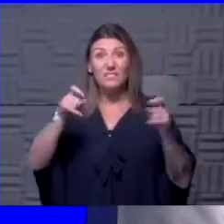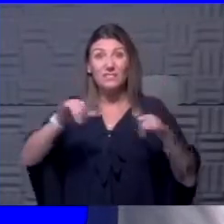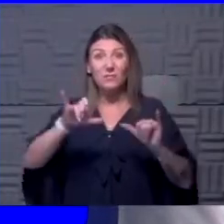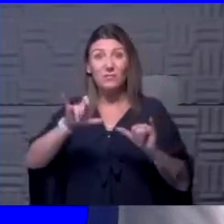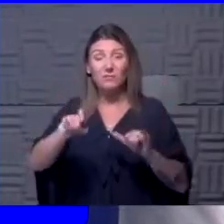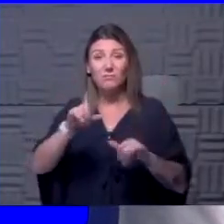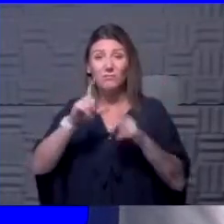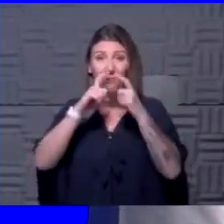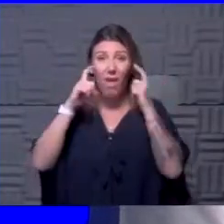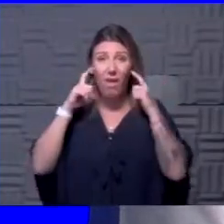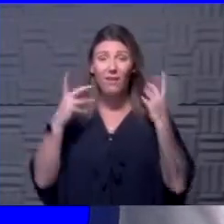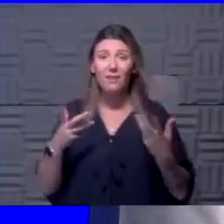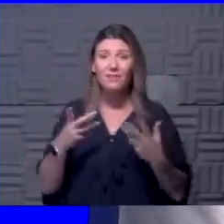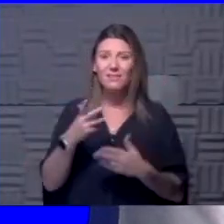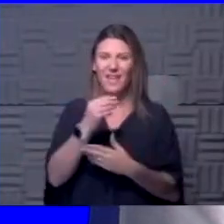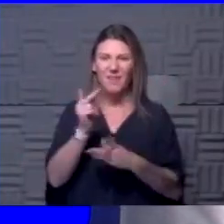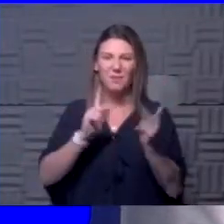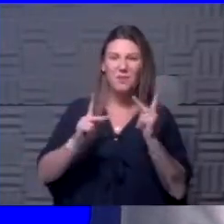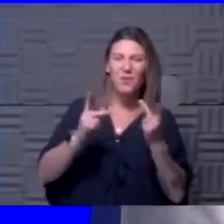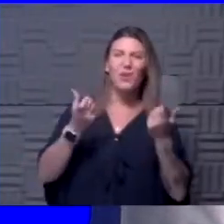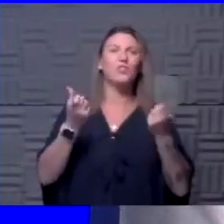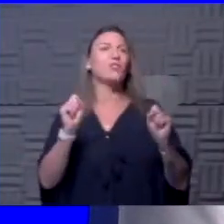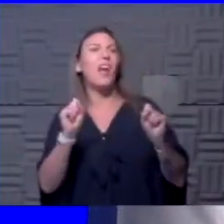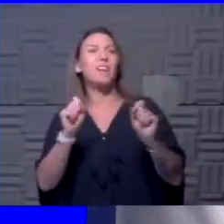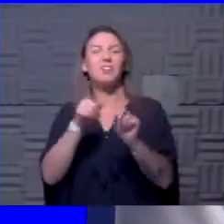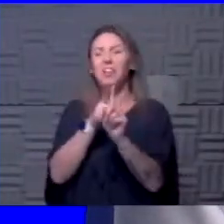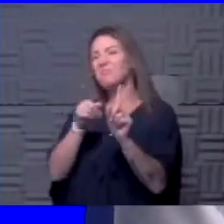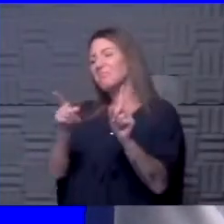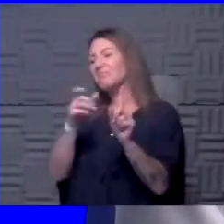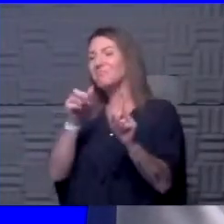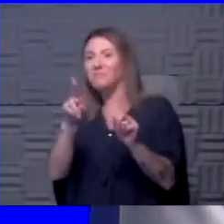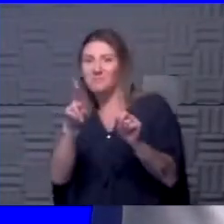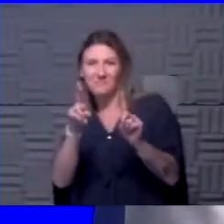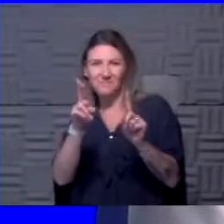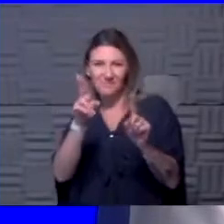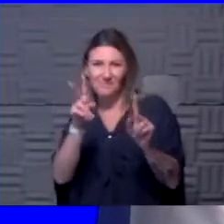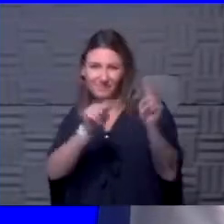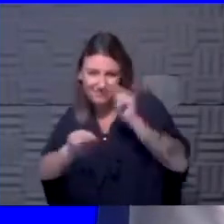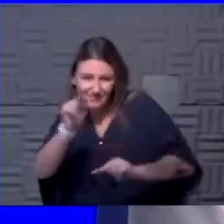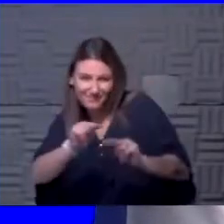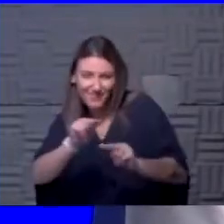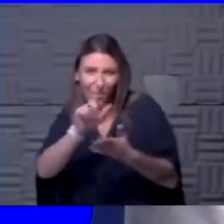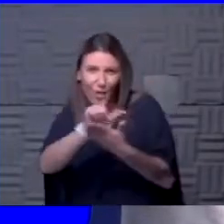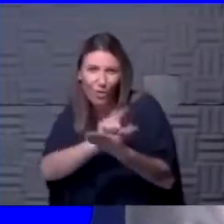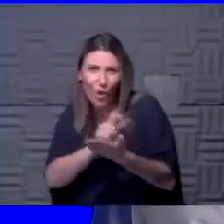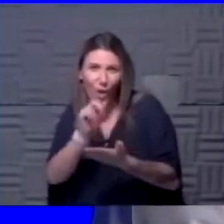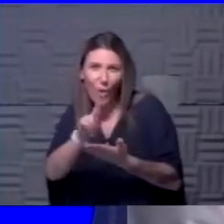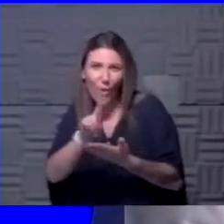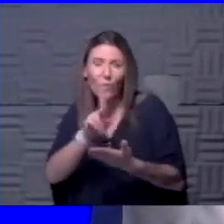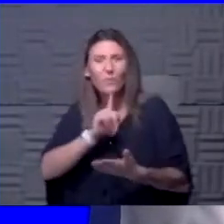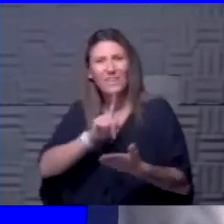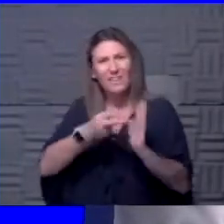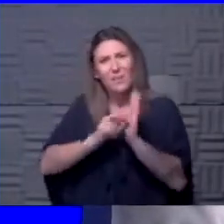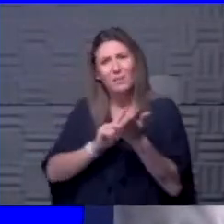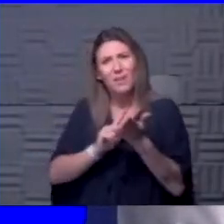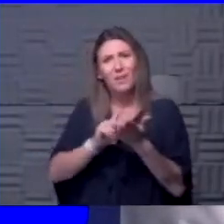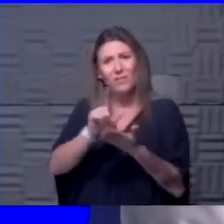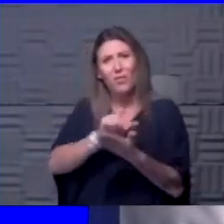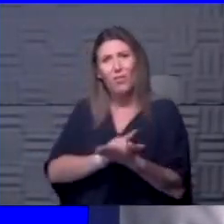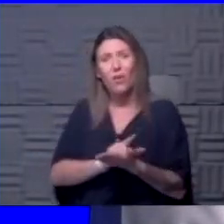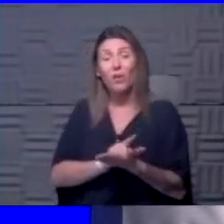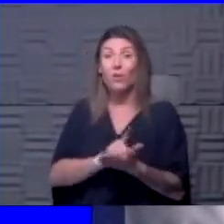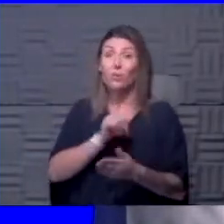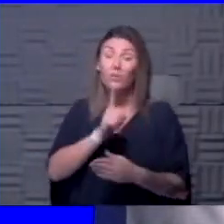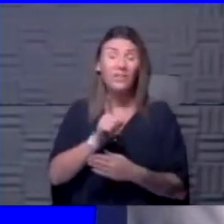really trying to get around that or look at the letter of the law rather than the spirit of the law. And in fact, what we should be doing is